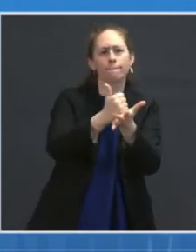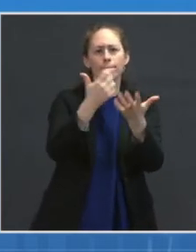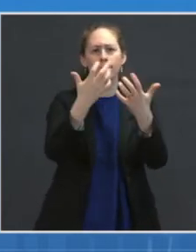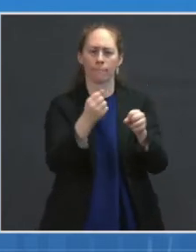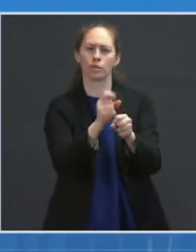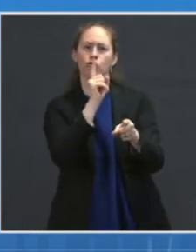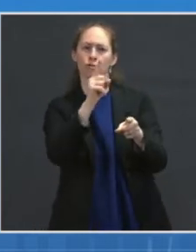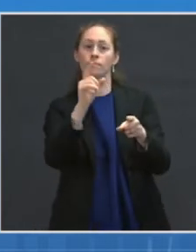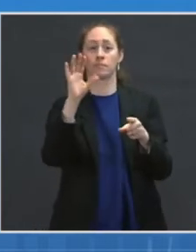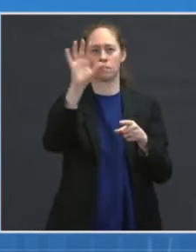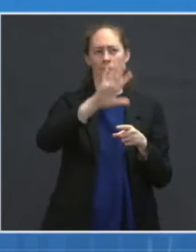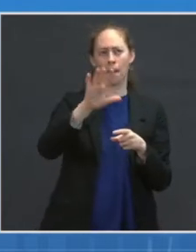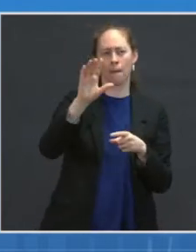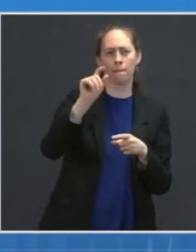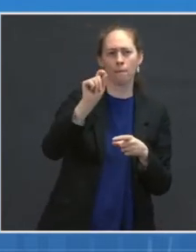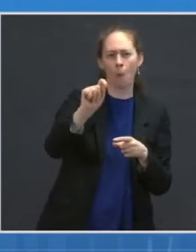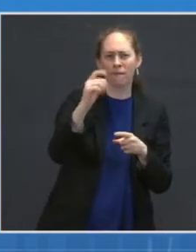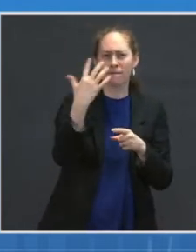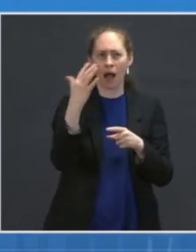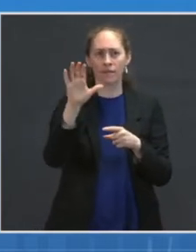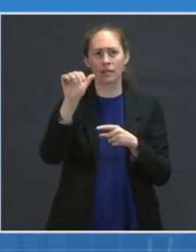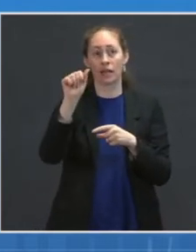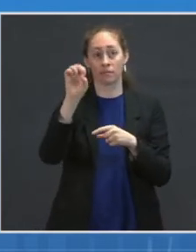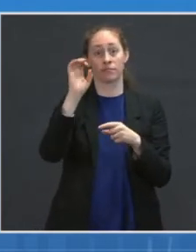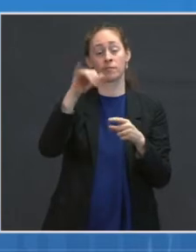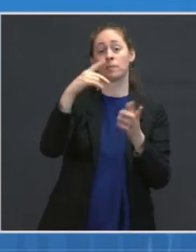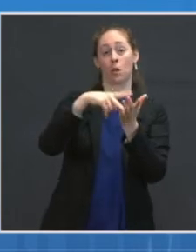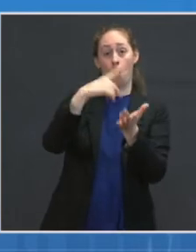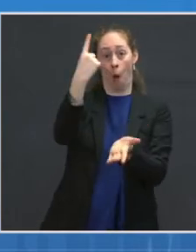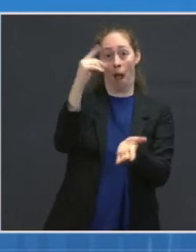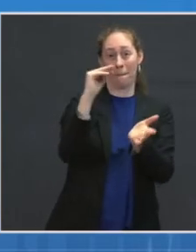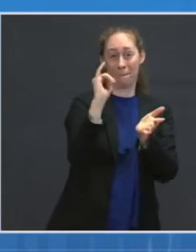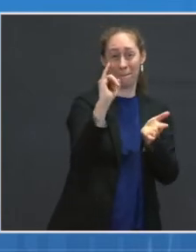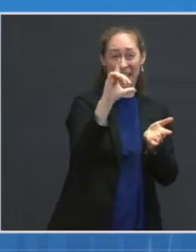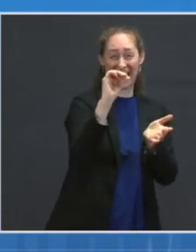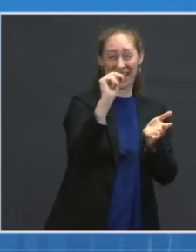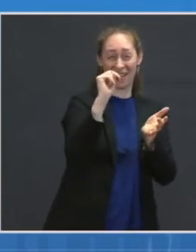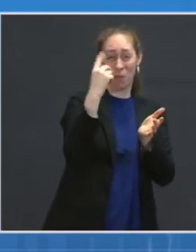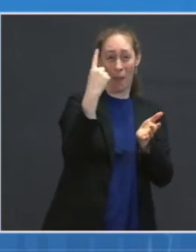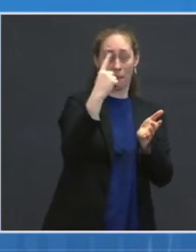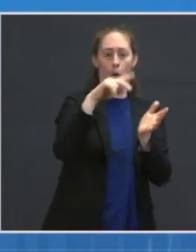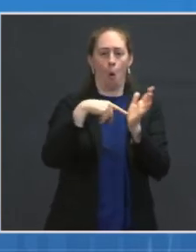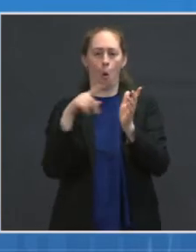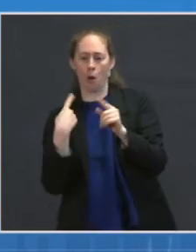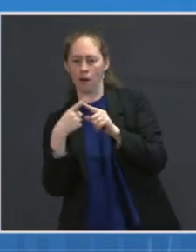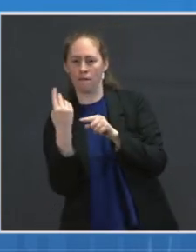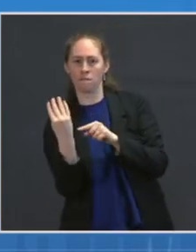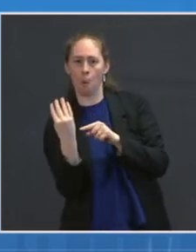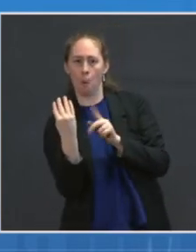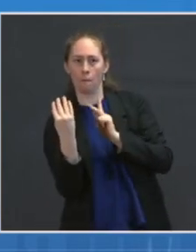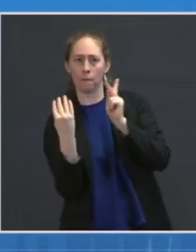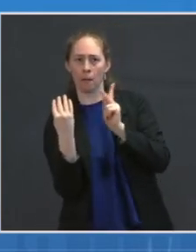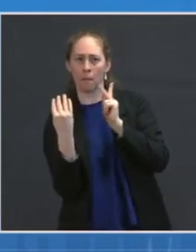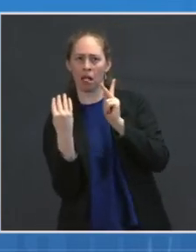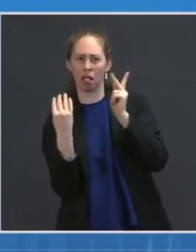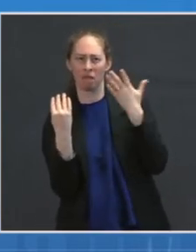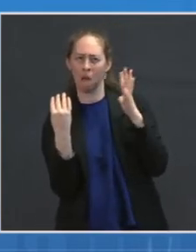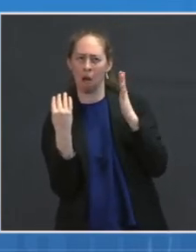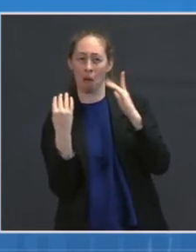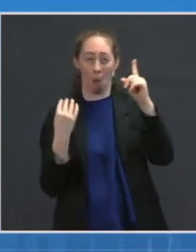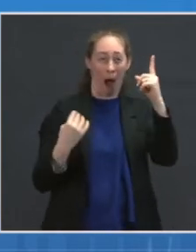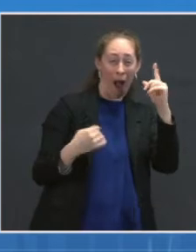per 1 million doses given during this time, a rate similar to what we've seen in other commonly used vaccines.